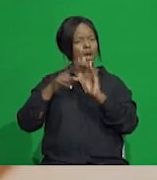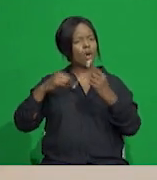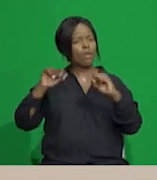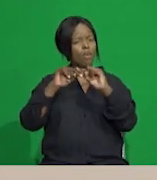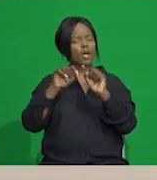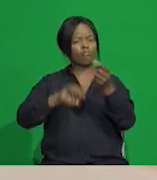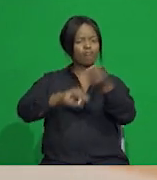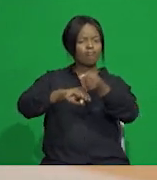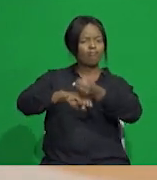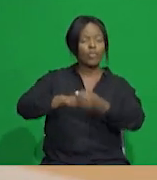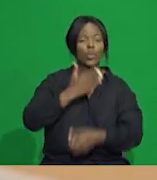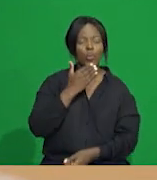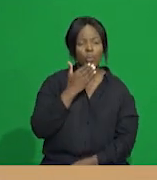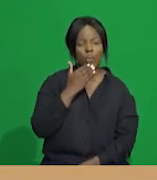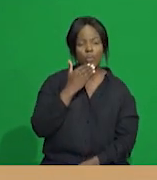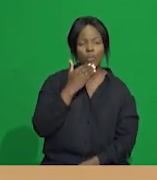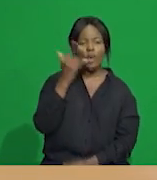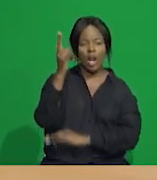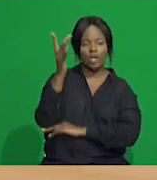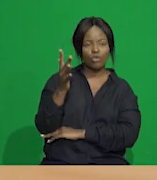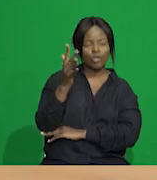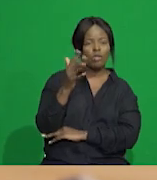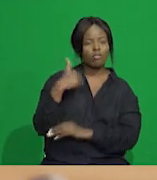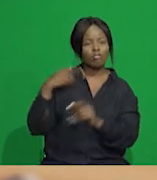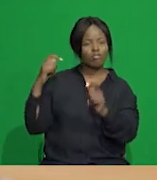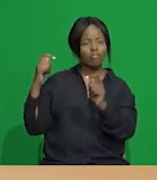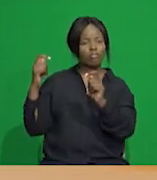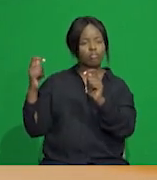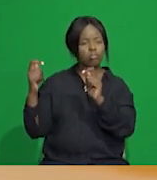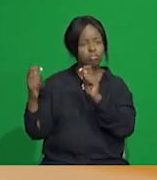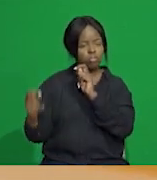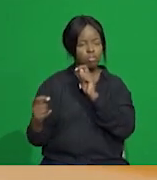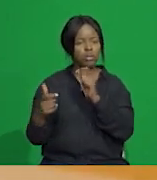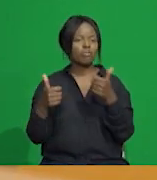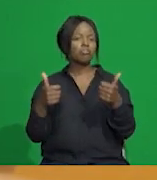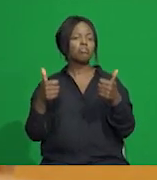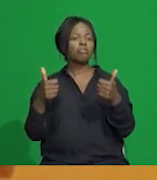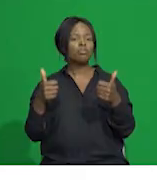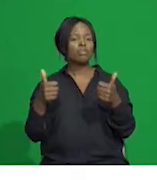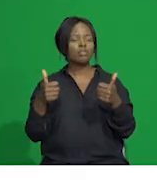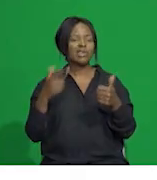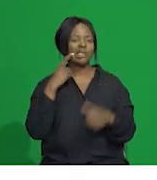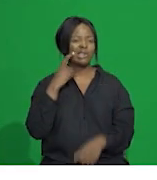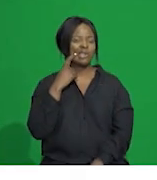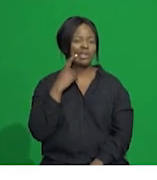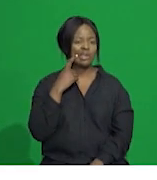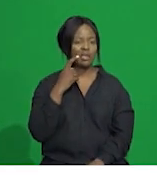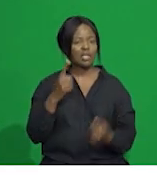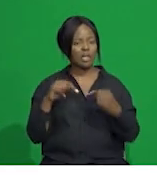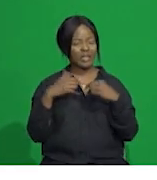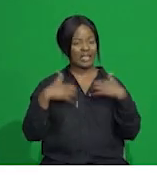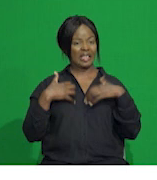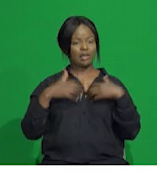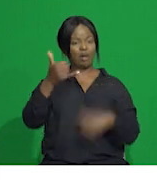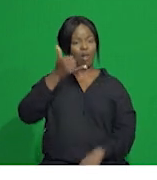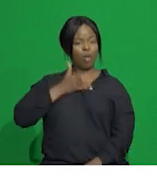supporting academics make the transition to innovative approaches simultaneously painless and rewarding. We look forward